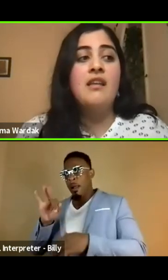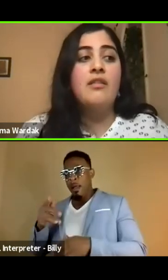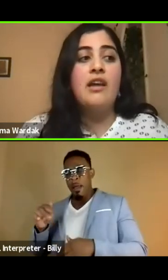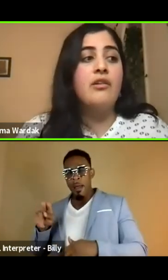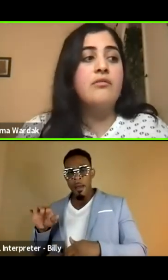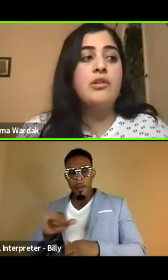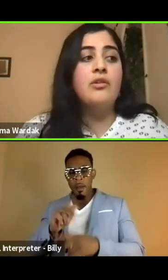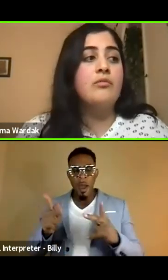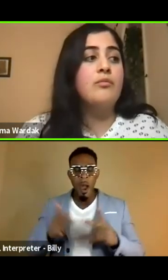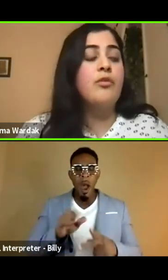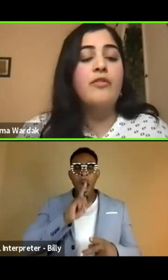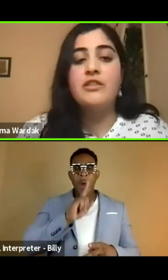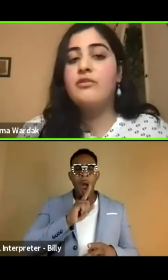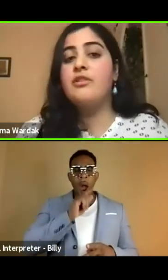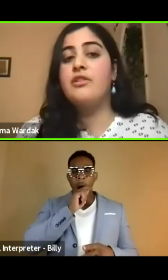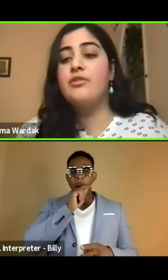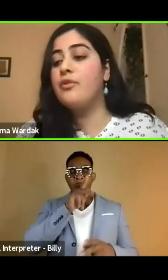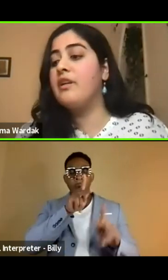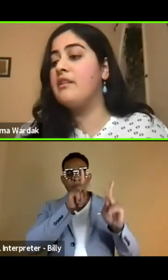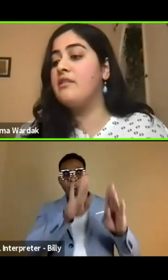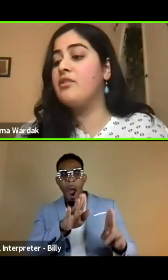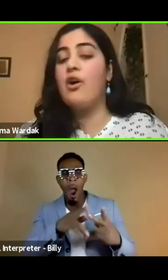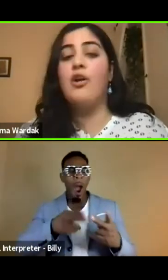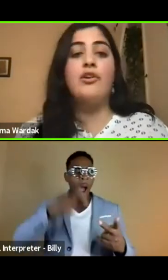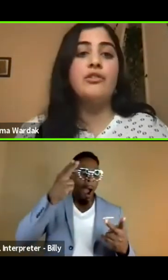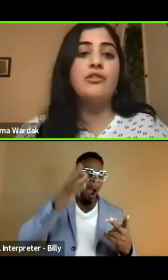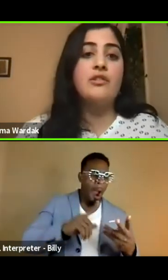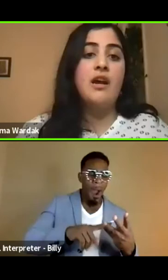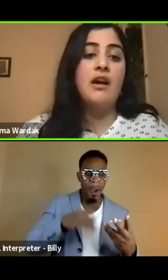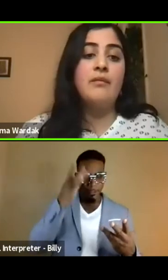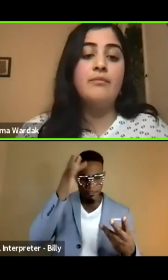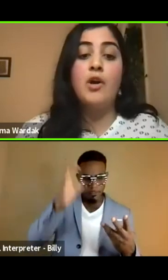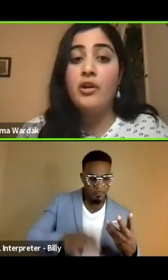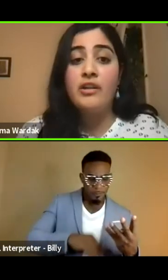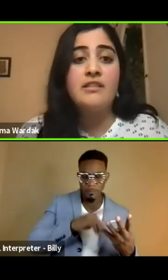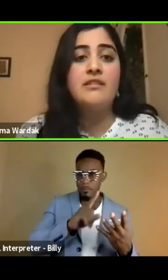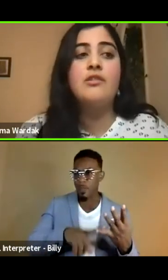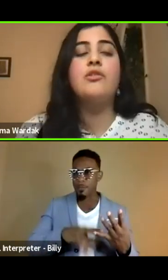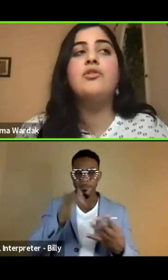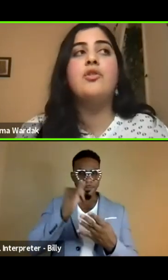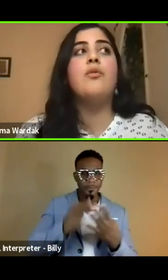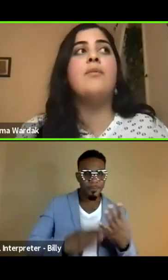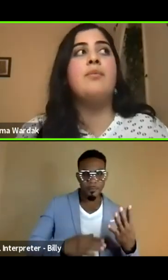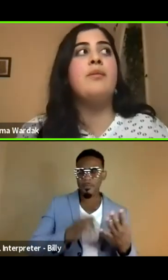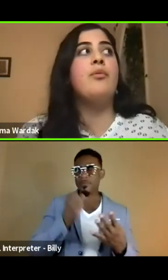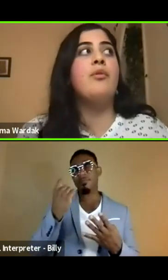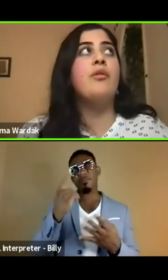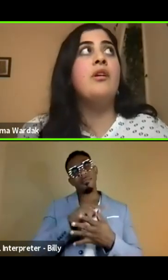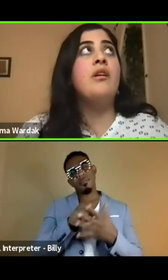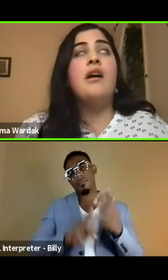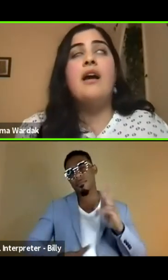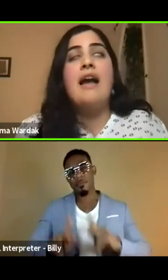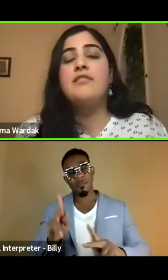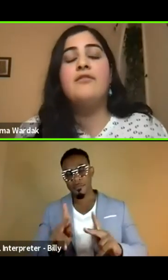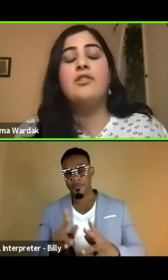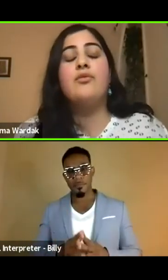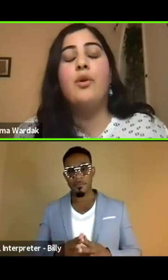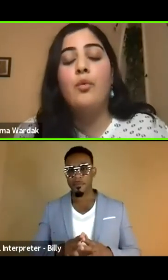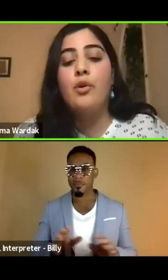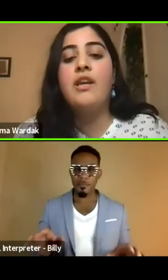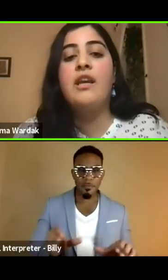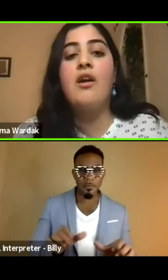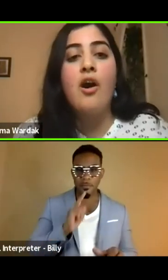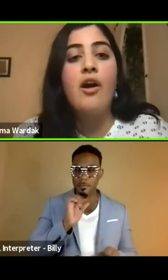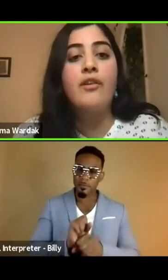that are, you know, professors, historians, scholars, um, artists. There are so many people, activists